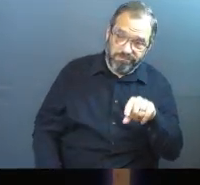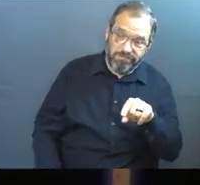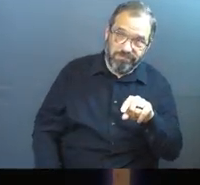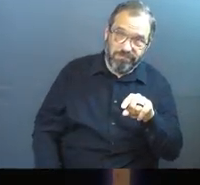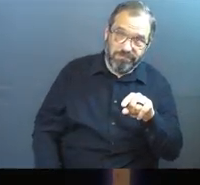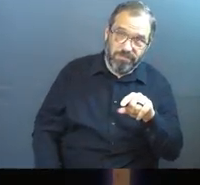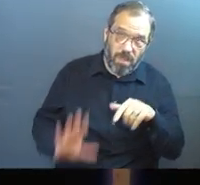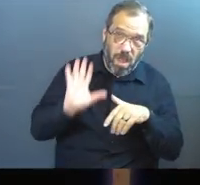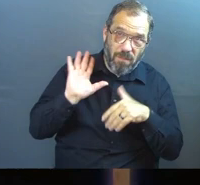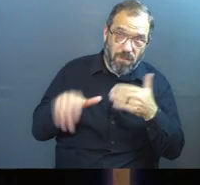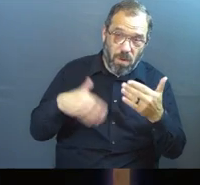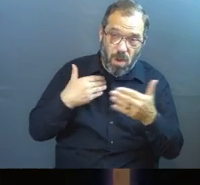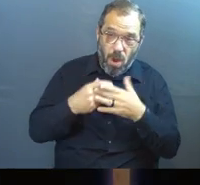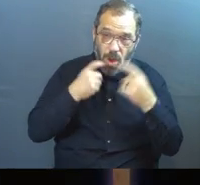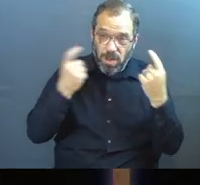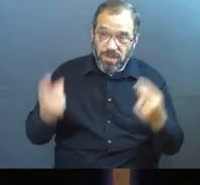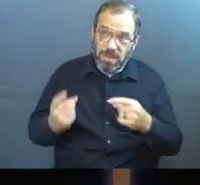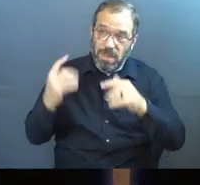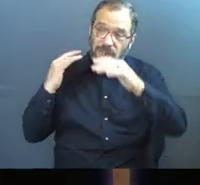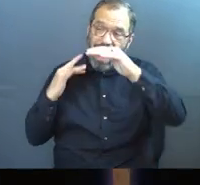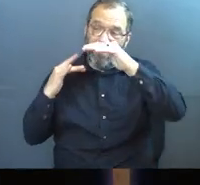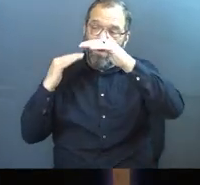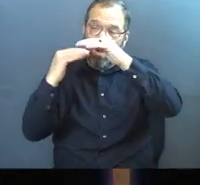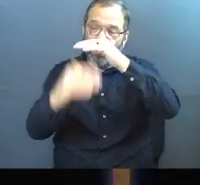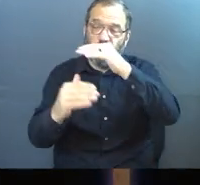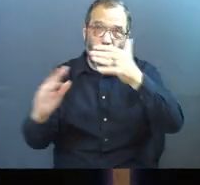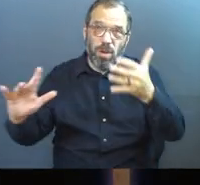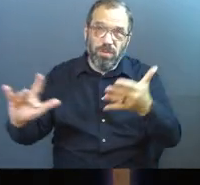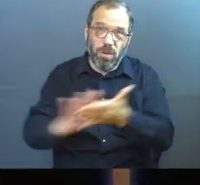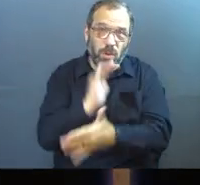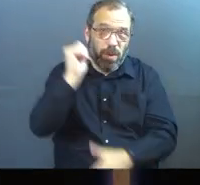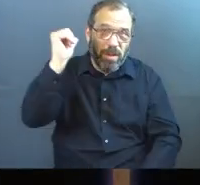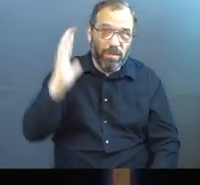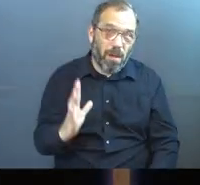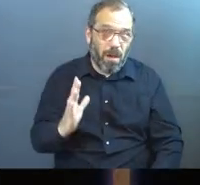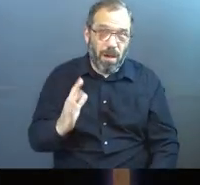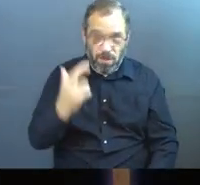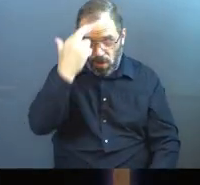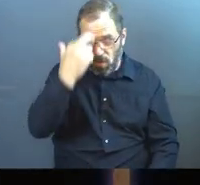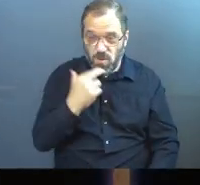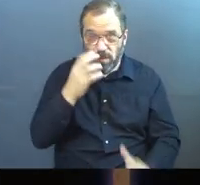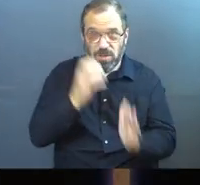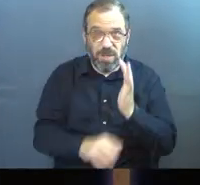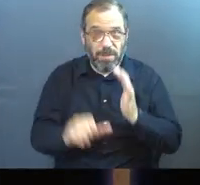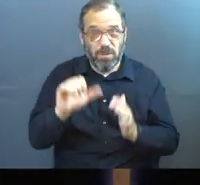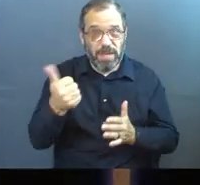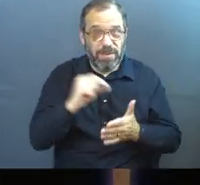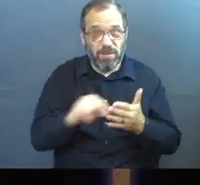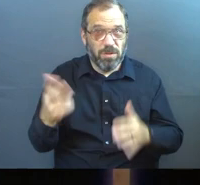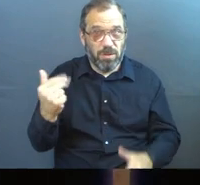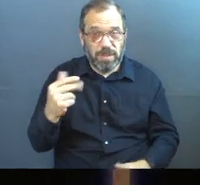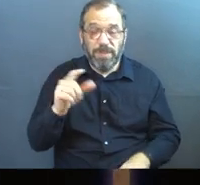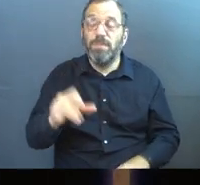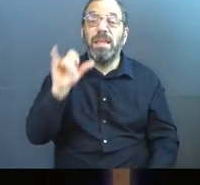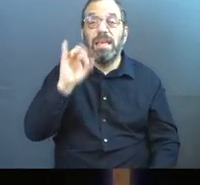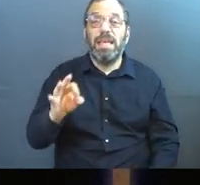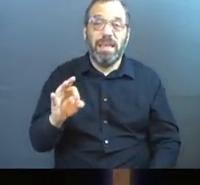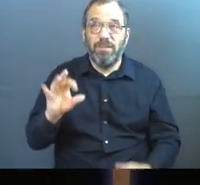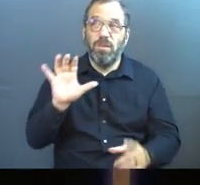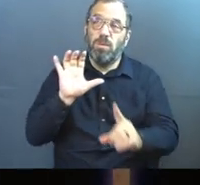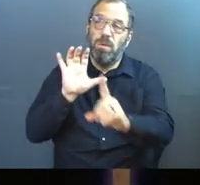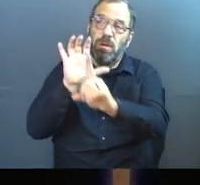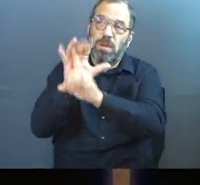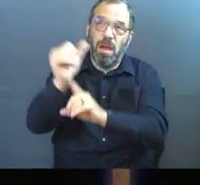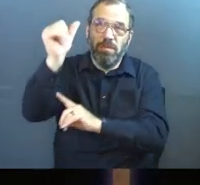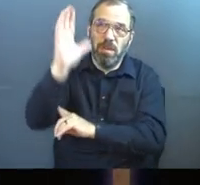For all have sinned and fall short of the glory of God. Even in the book of James, it says, if you would come to